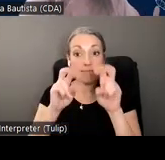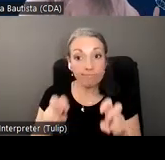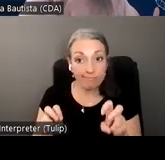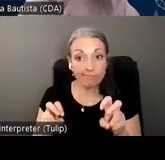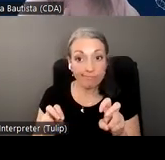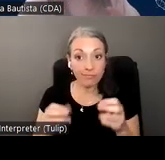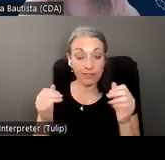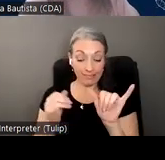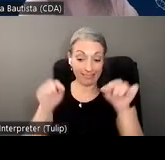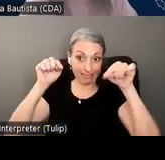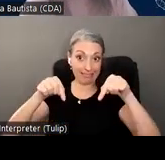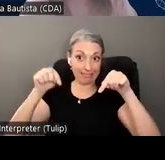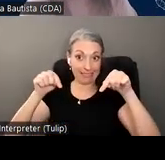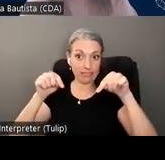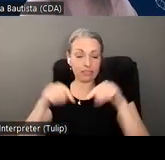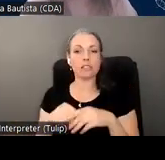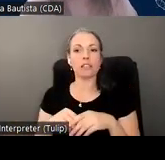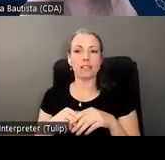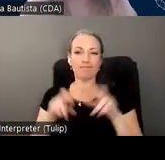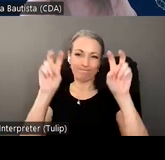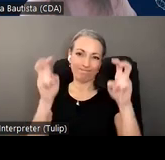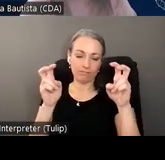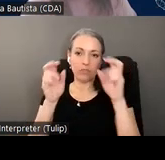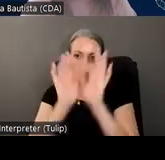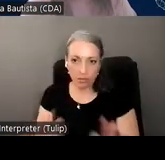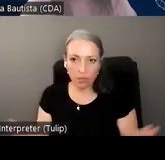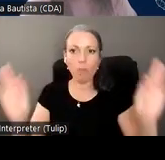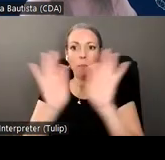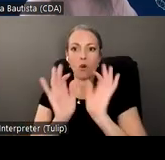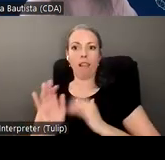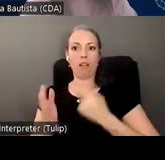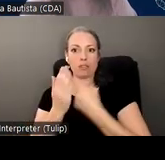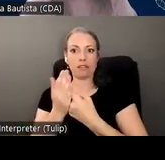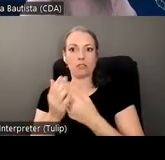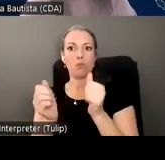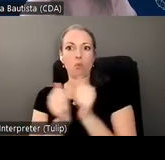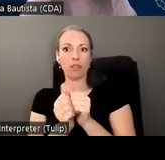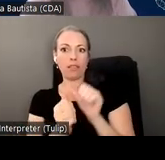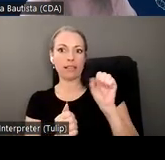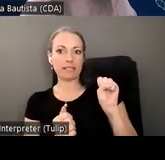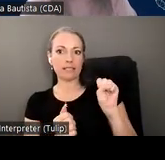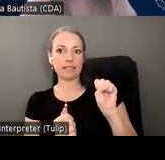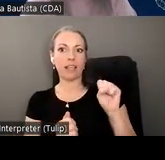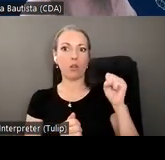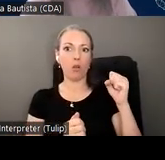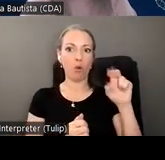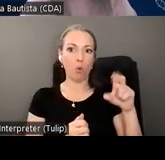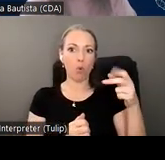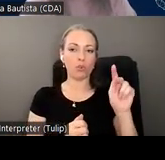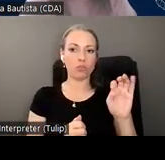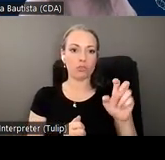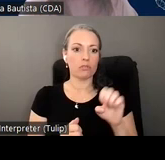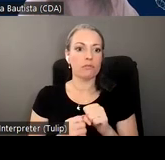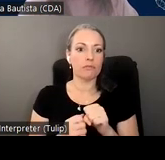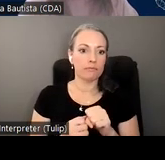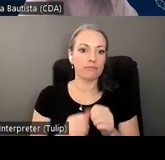highlight, you know, the importance of these kind of discussions with stakeholders. They demonstrate different areas of state service to work together